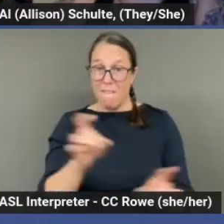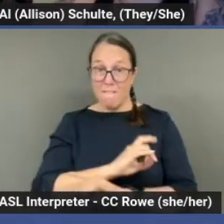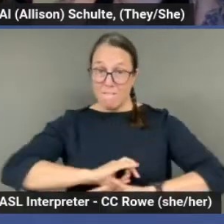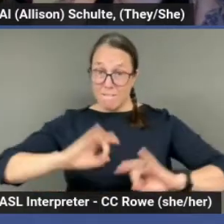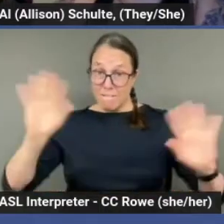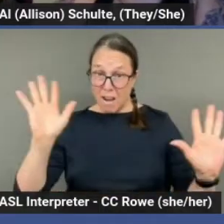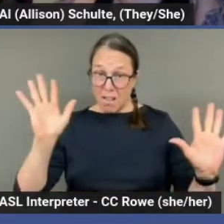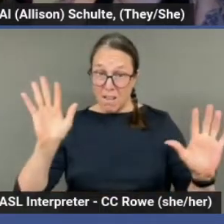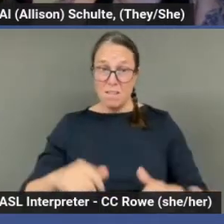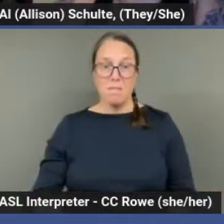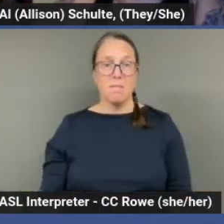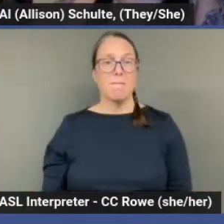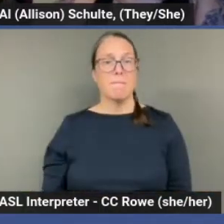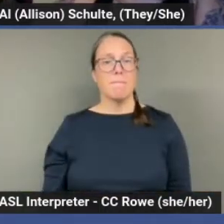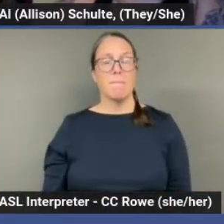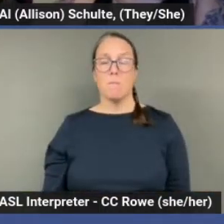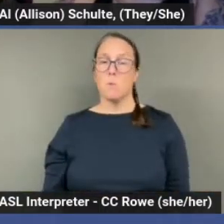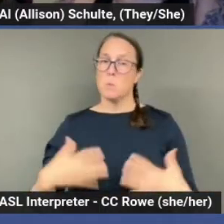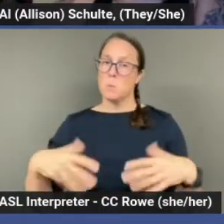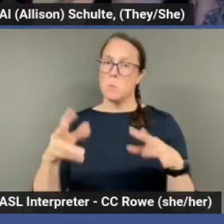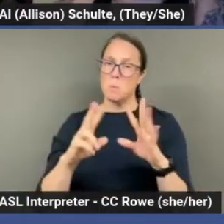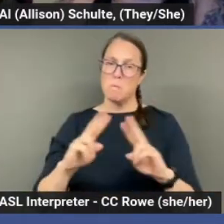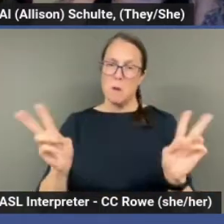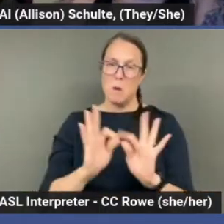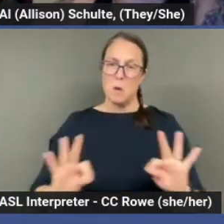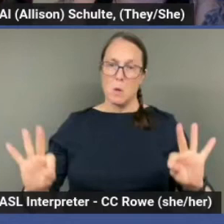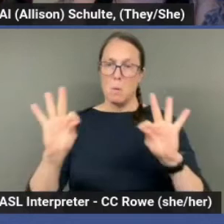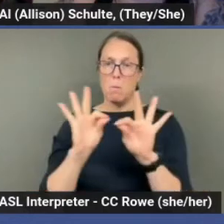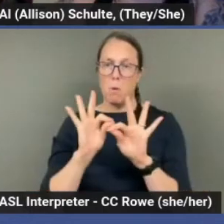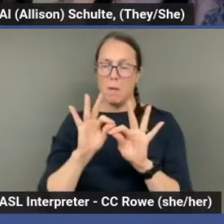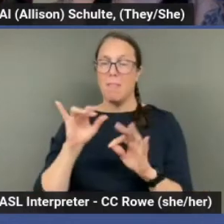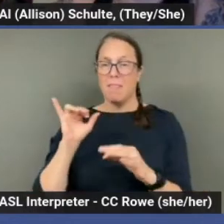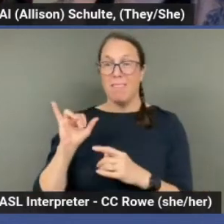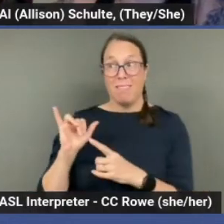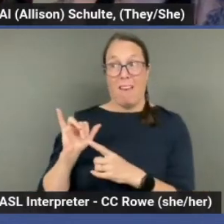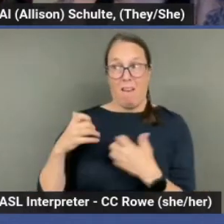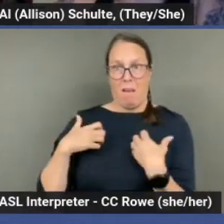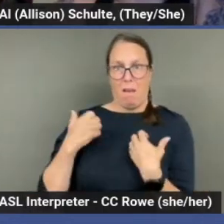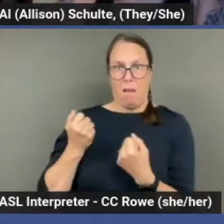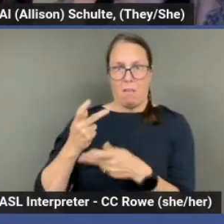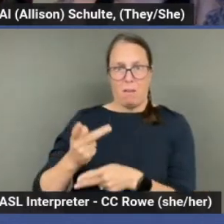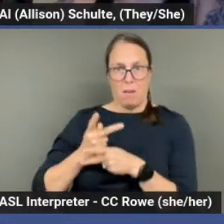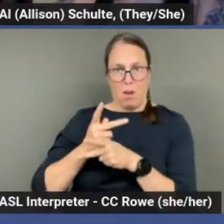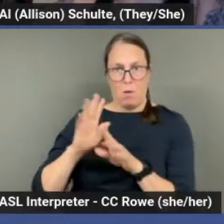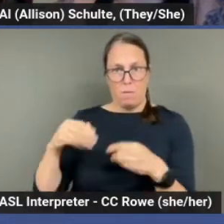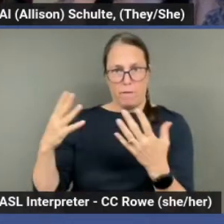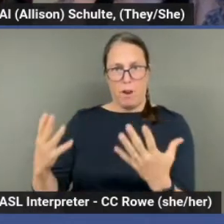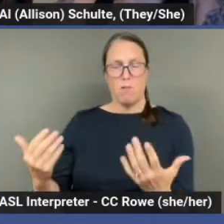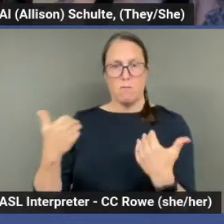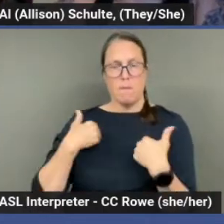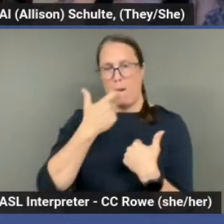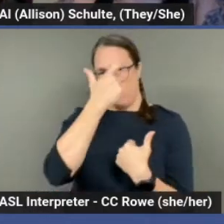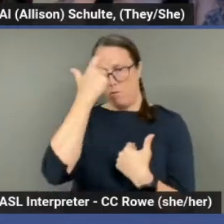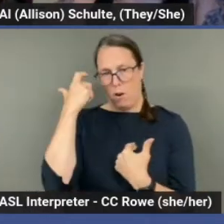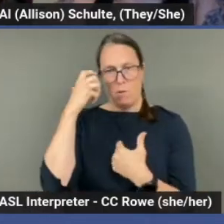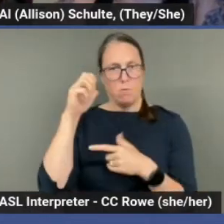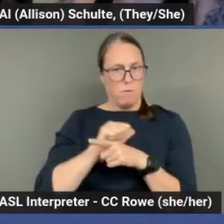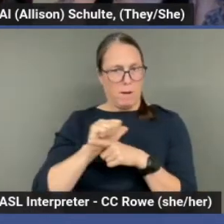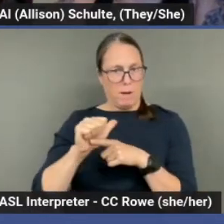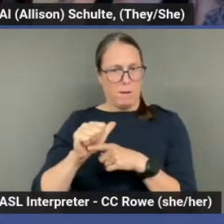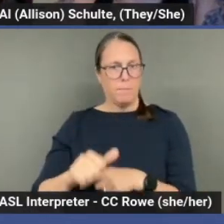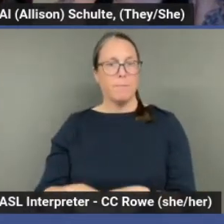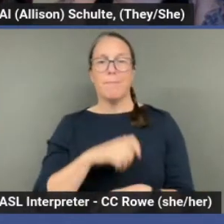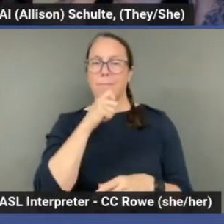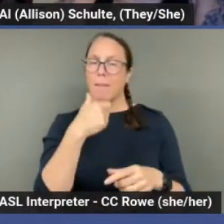Um, it's very important that healthcare providers are trauma informed, um, inconsistent healthcare